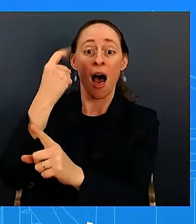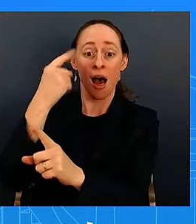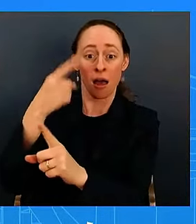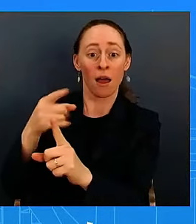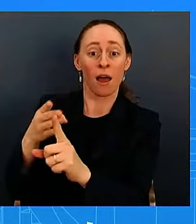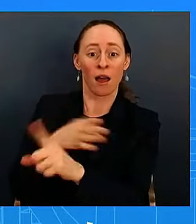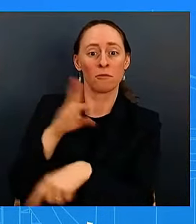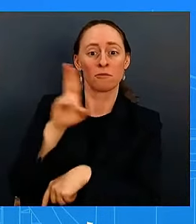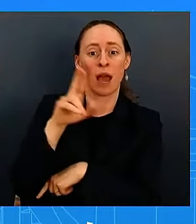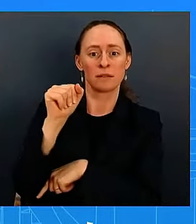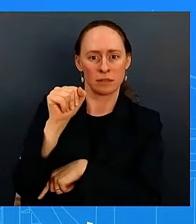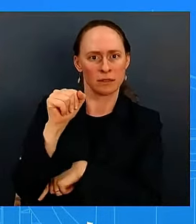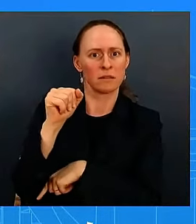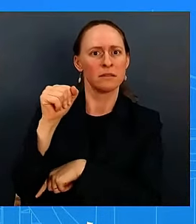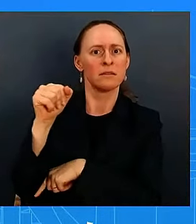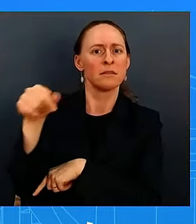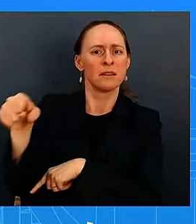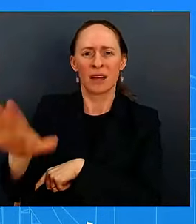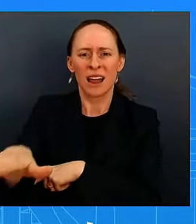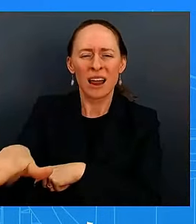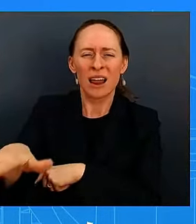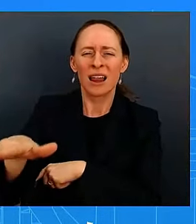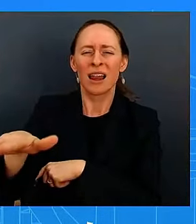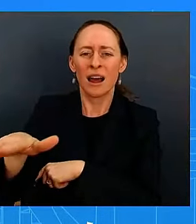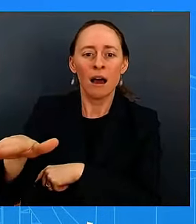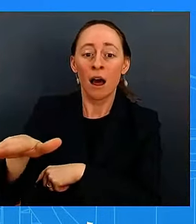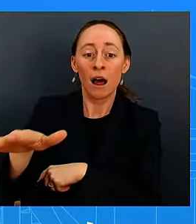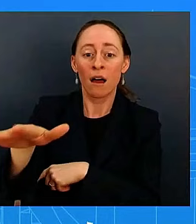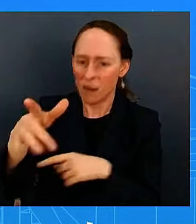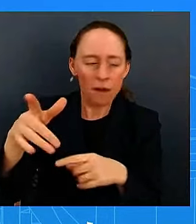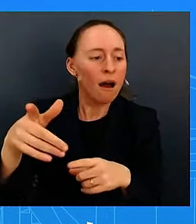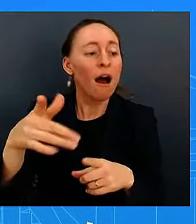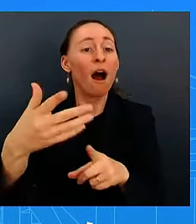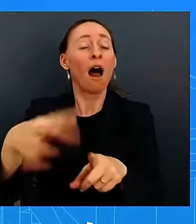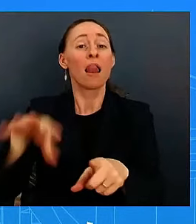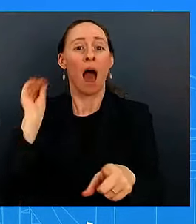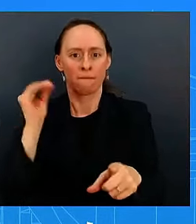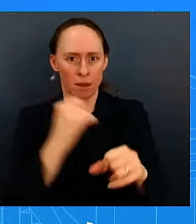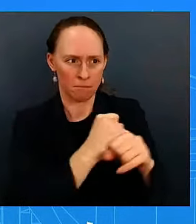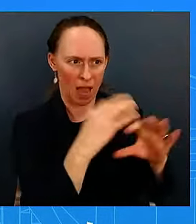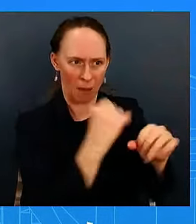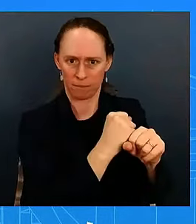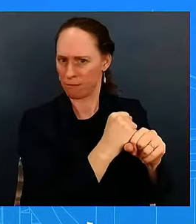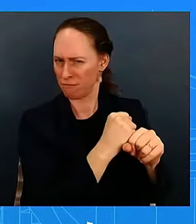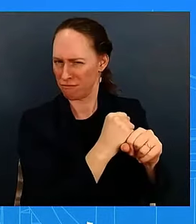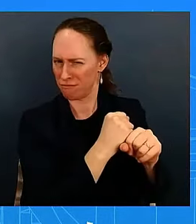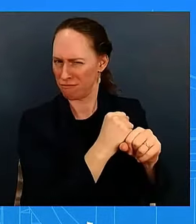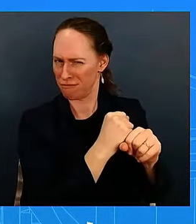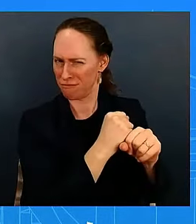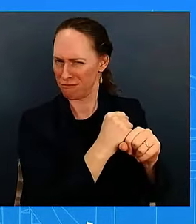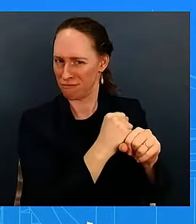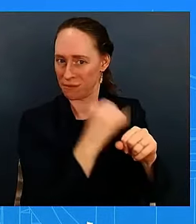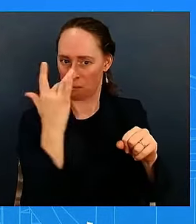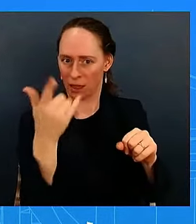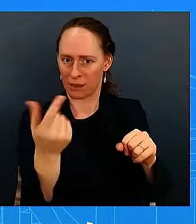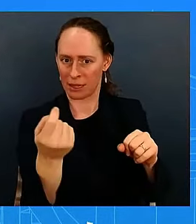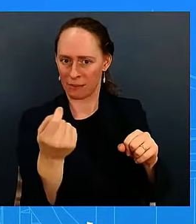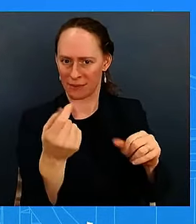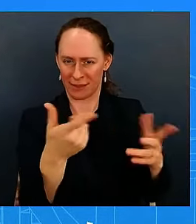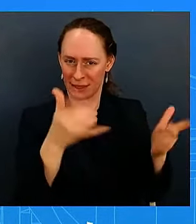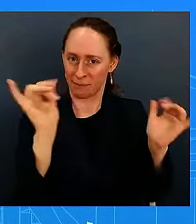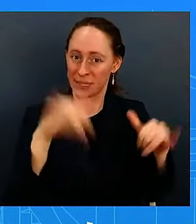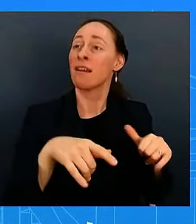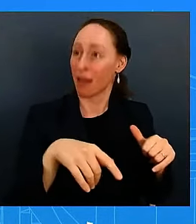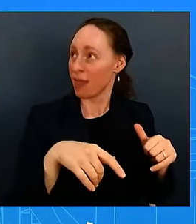really be working here it's not having an effect i mean look i wouldn't i i don't agree i mean you you started off saying that we you know we did have some